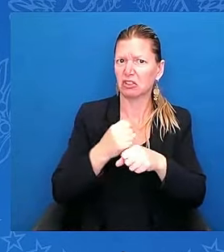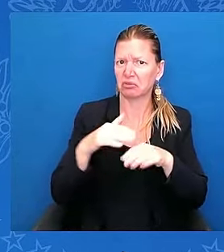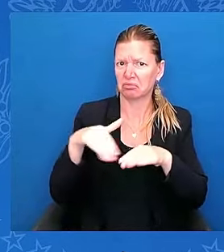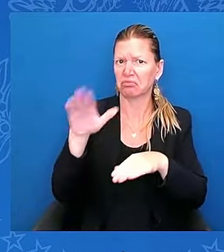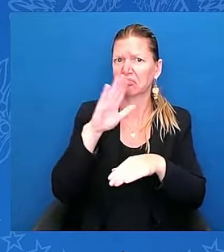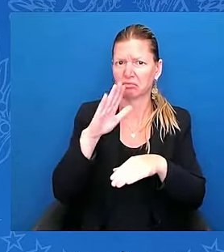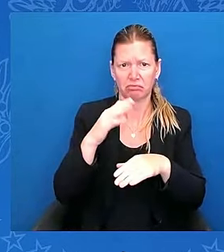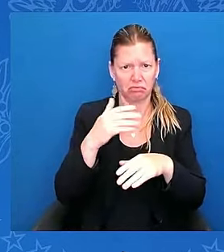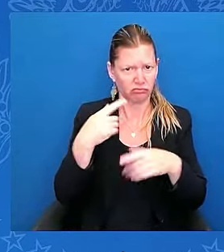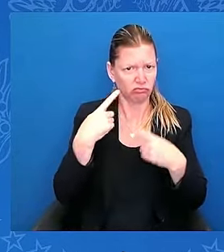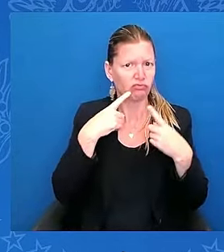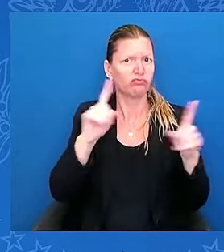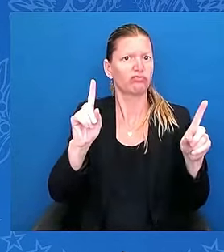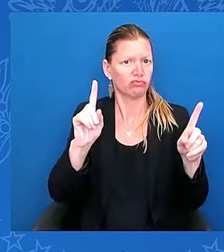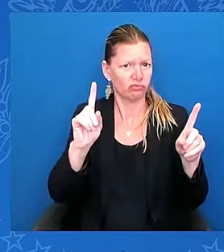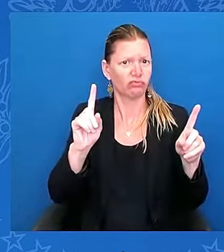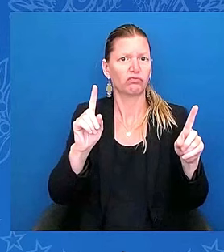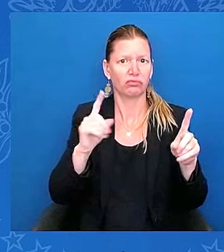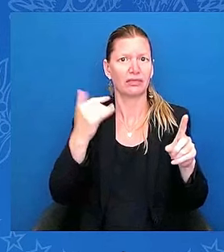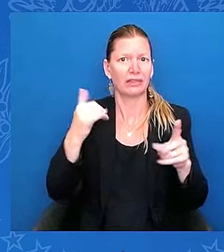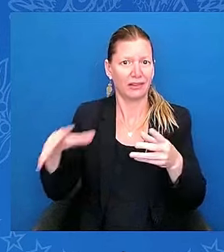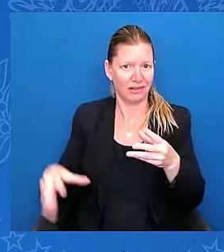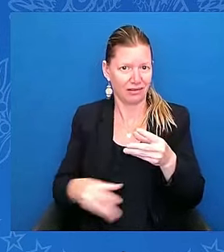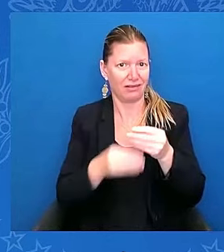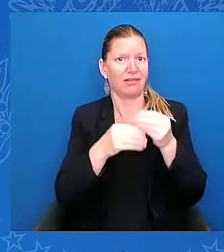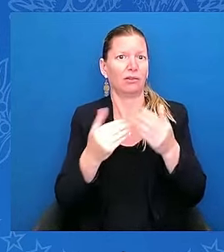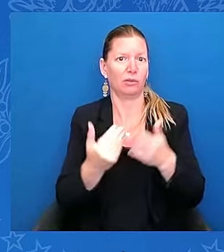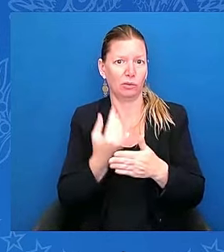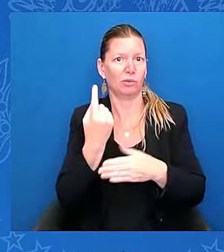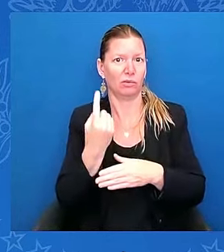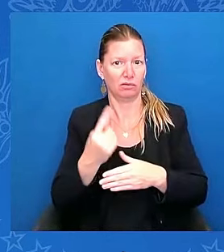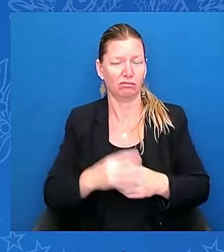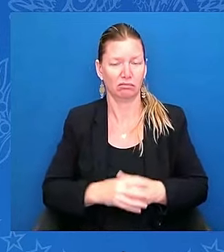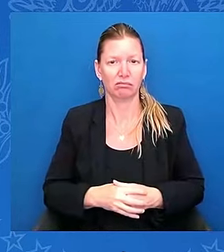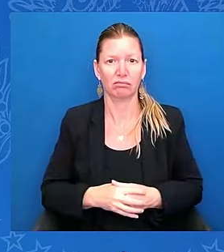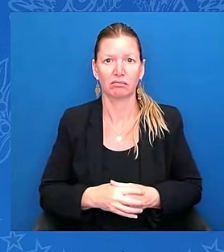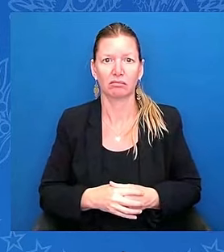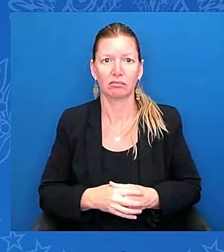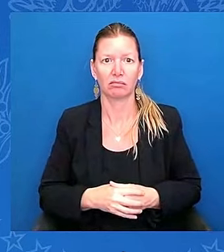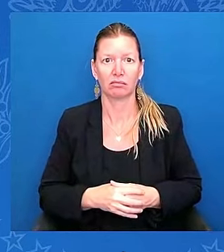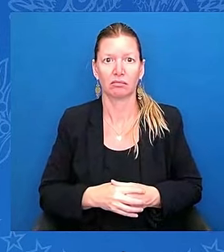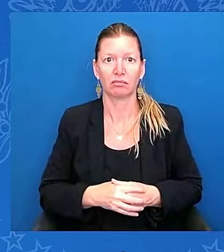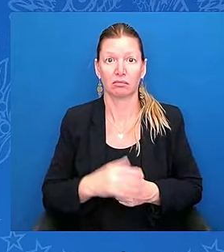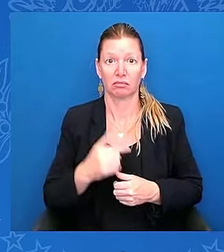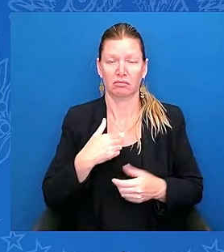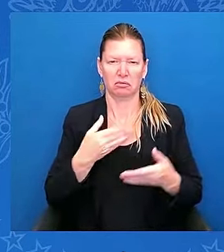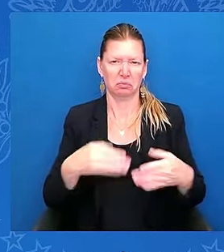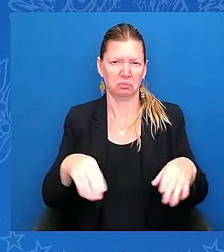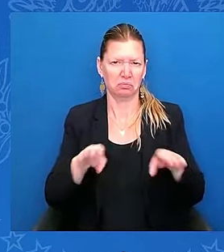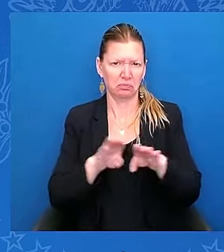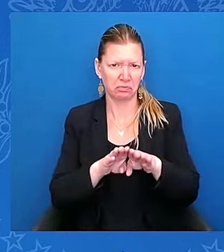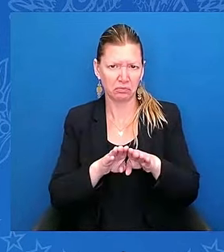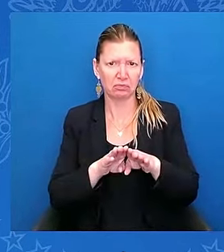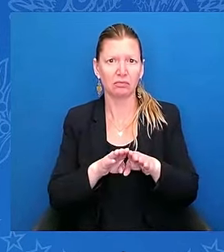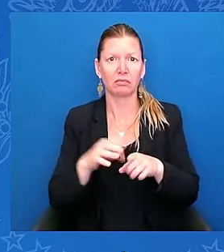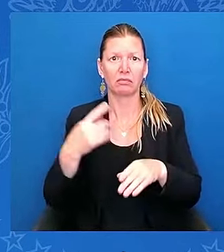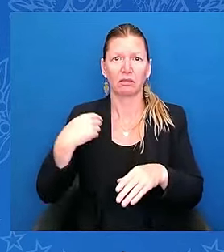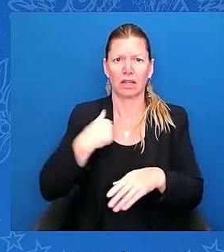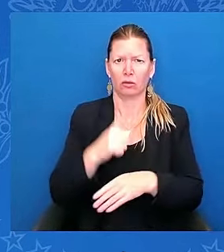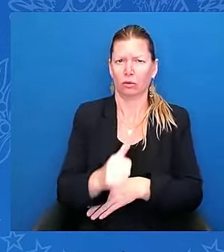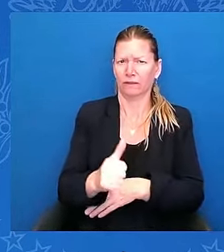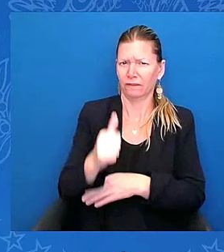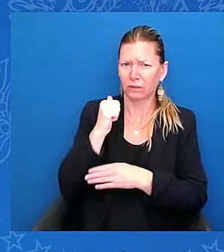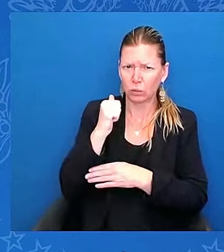secure our border, we have to walk away from being in America. For best generations have been renewed, revitalized, and refreshed by the